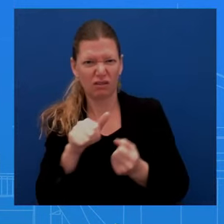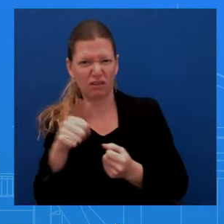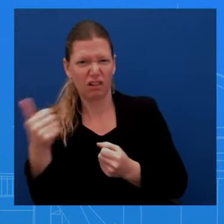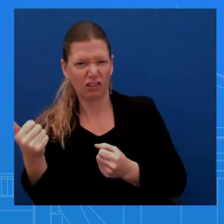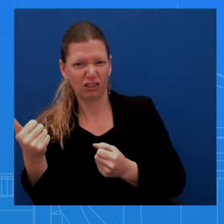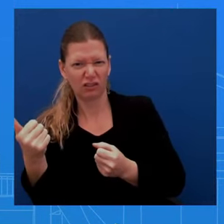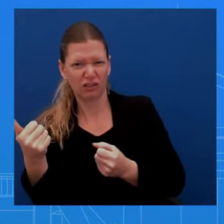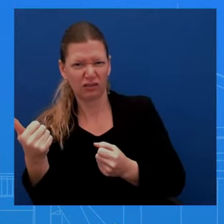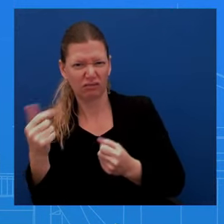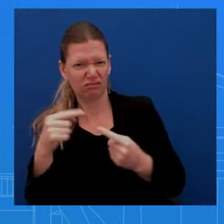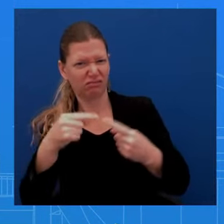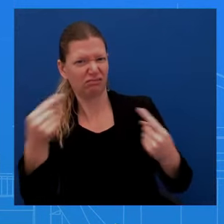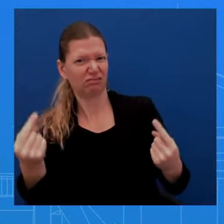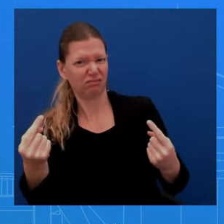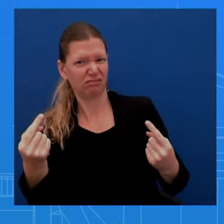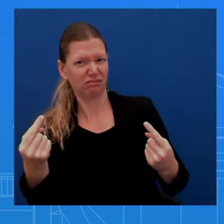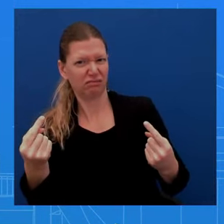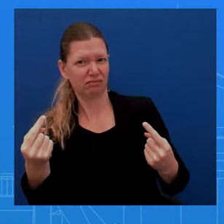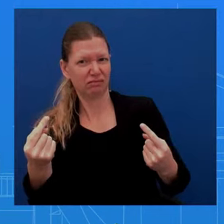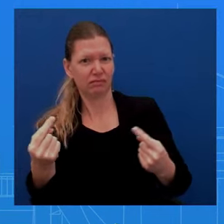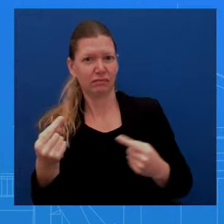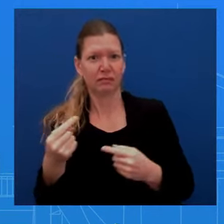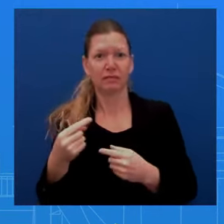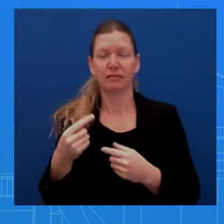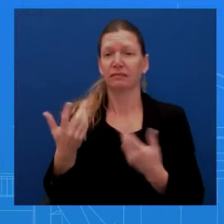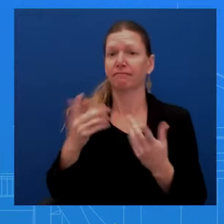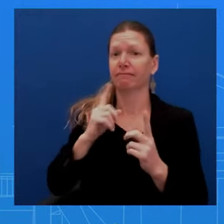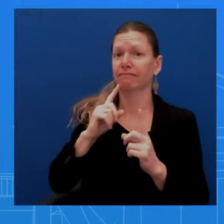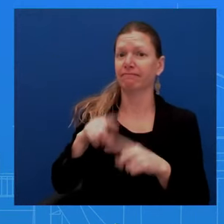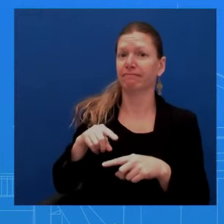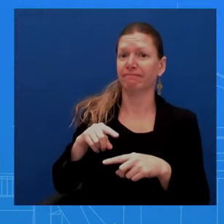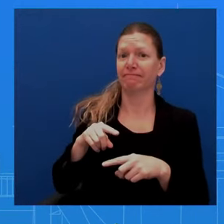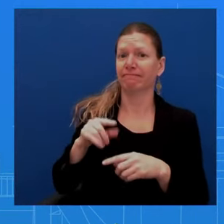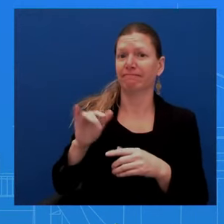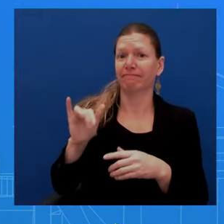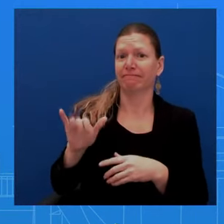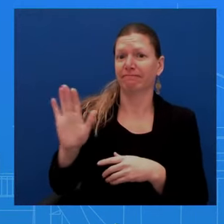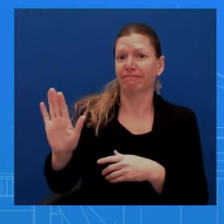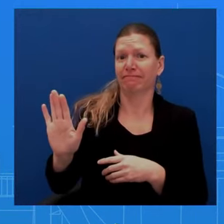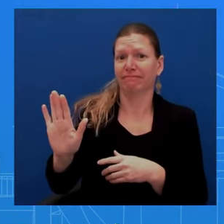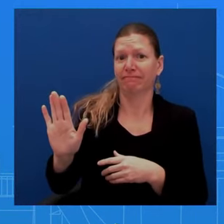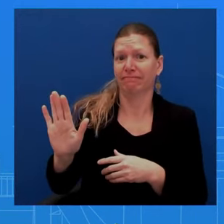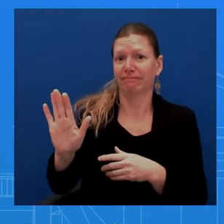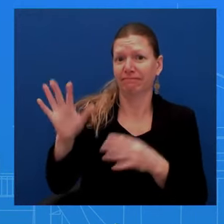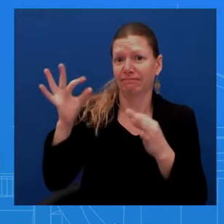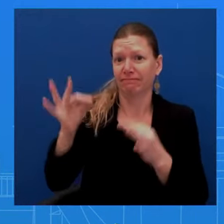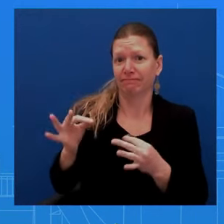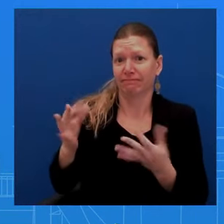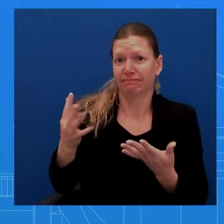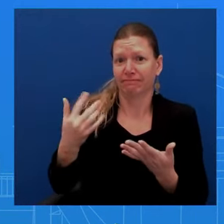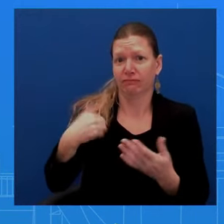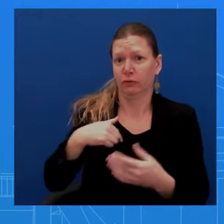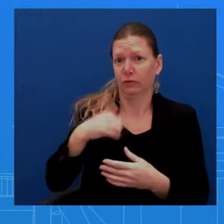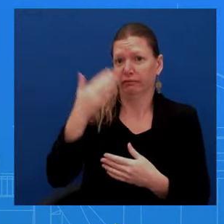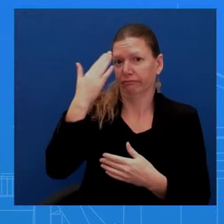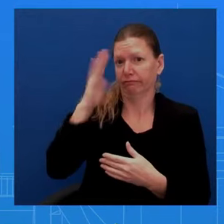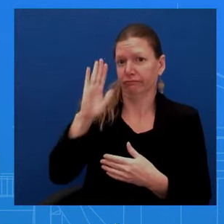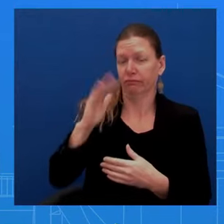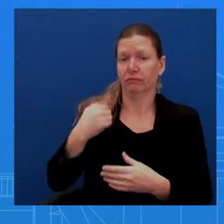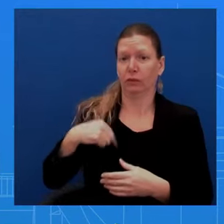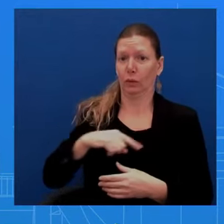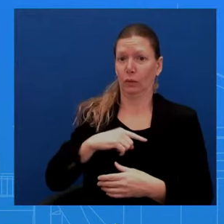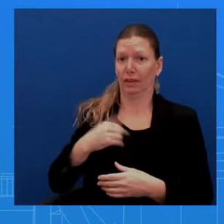the United States and what our view is and that hasn't changed. I follow up on DRC election